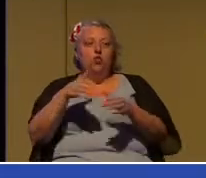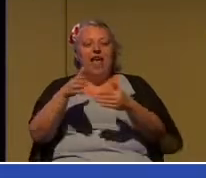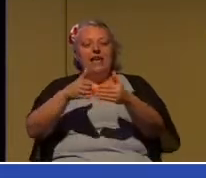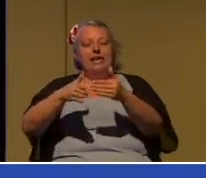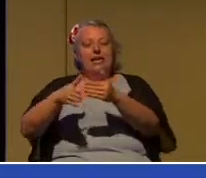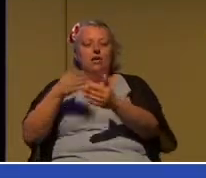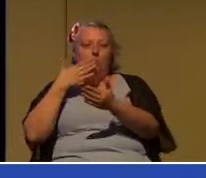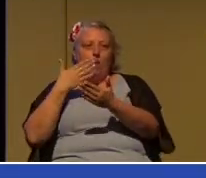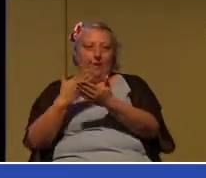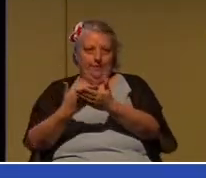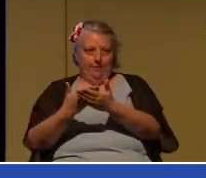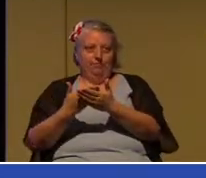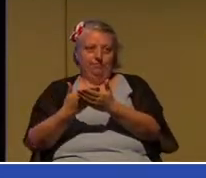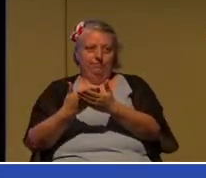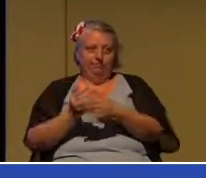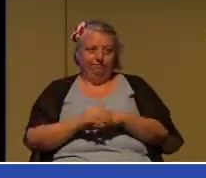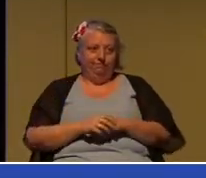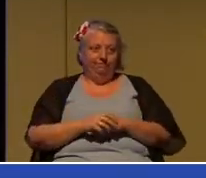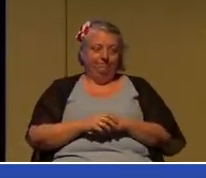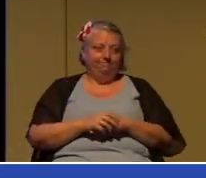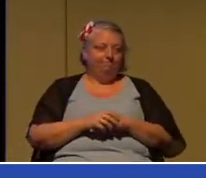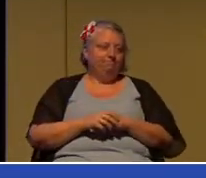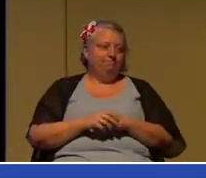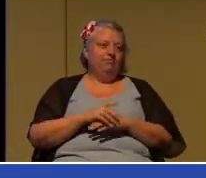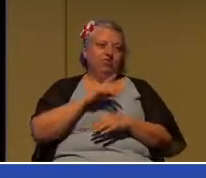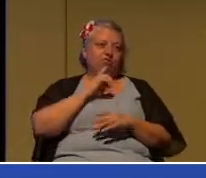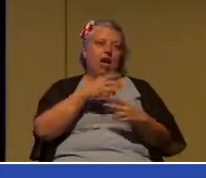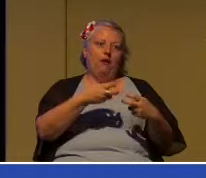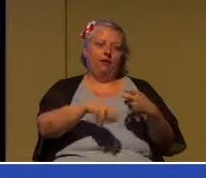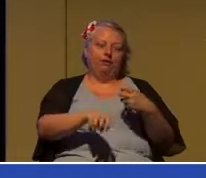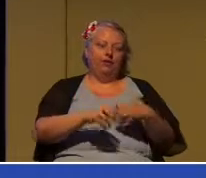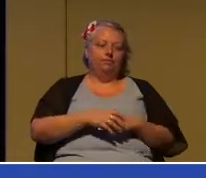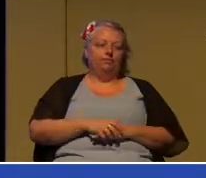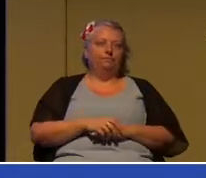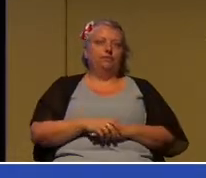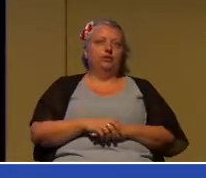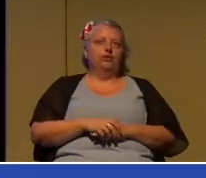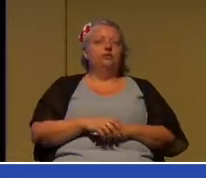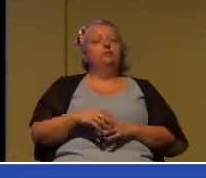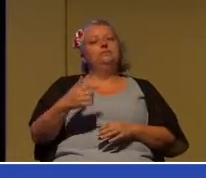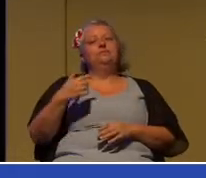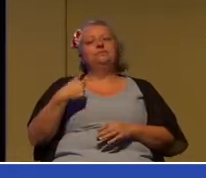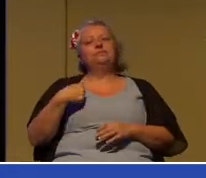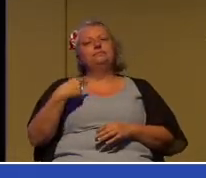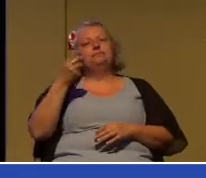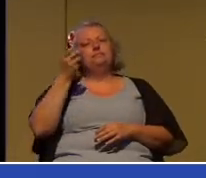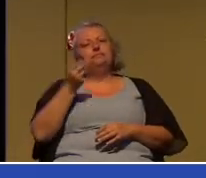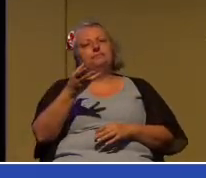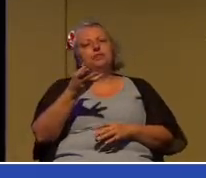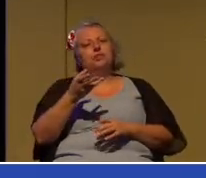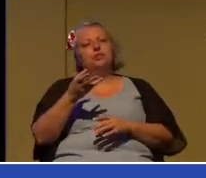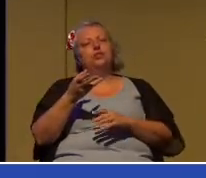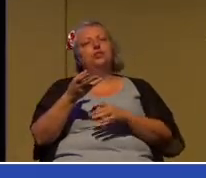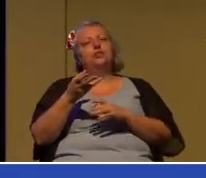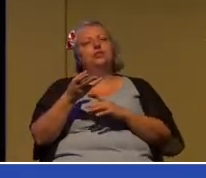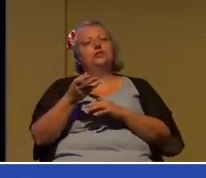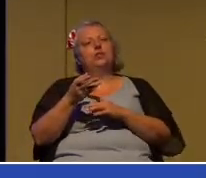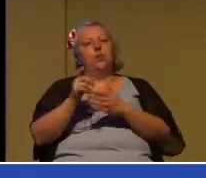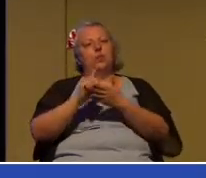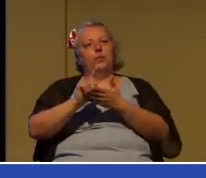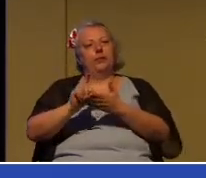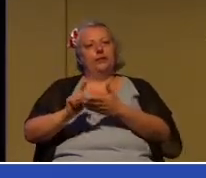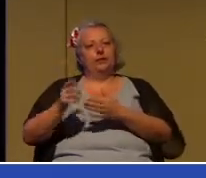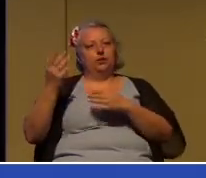when we talked about this some weeks ago, I pointed out that in my experience, when it comes to making changes in our